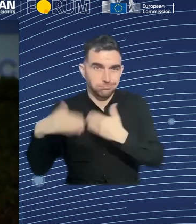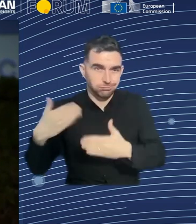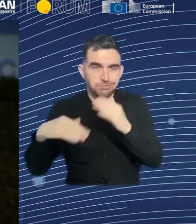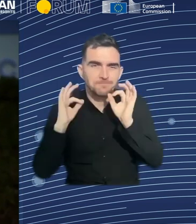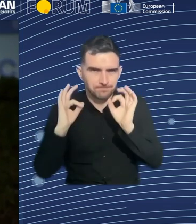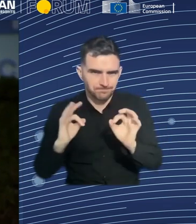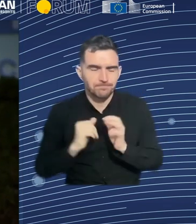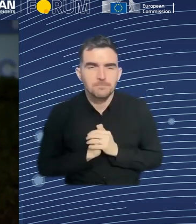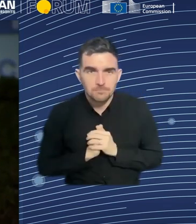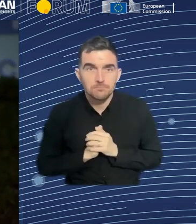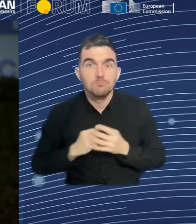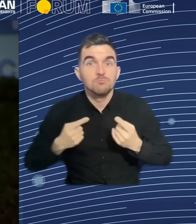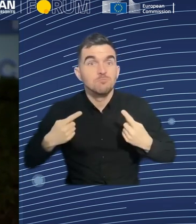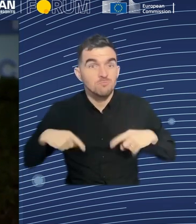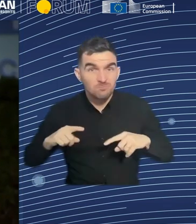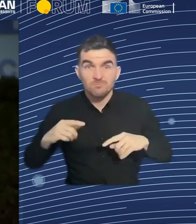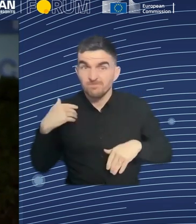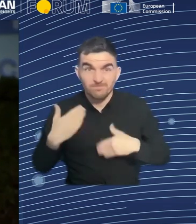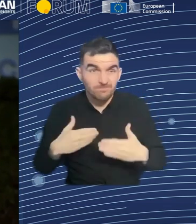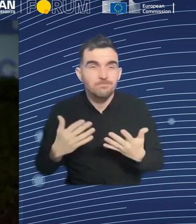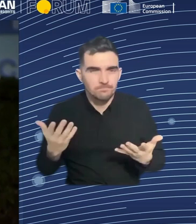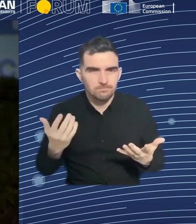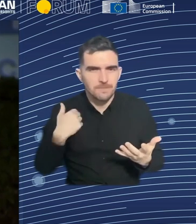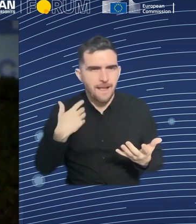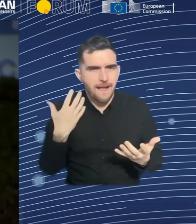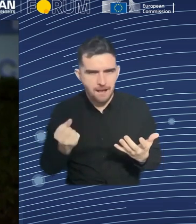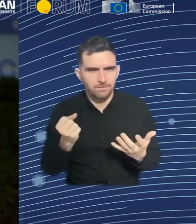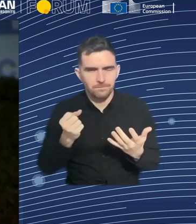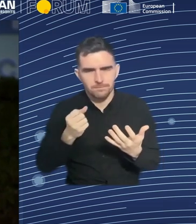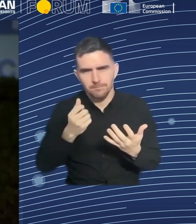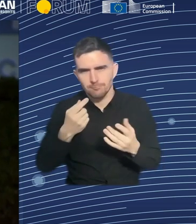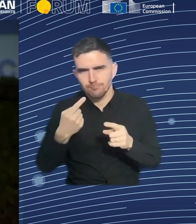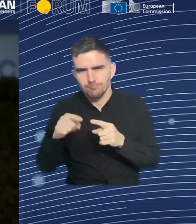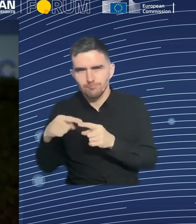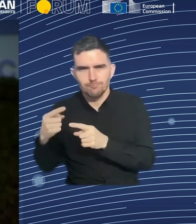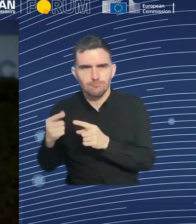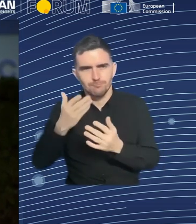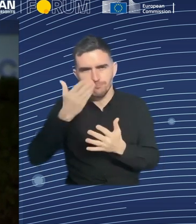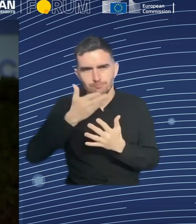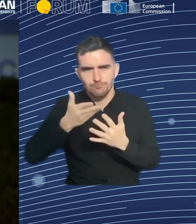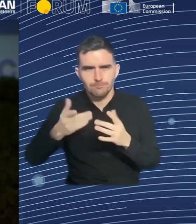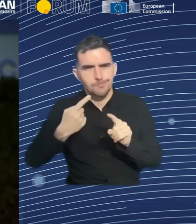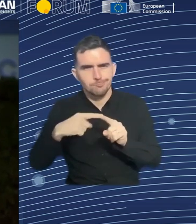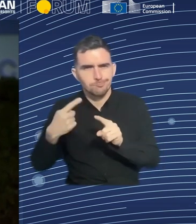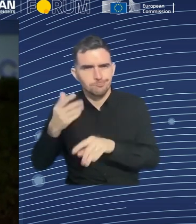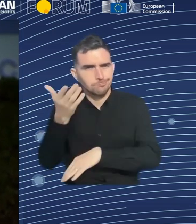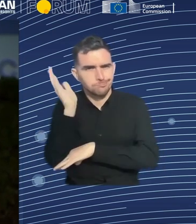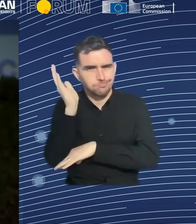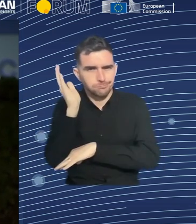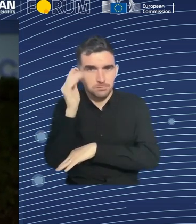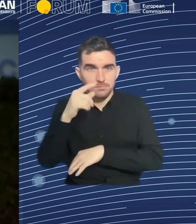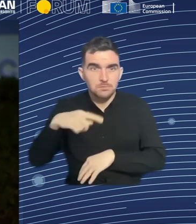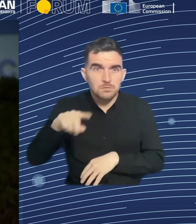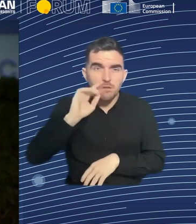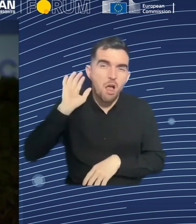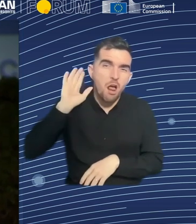in the room or you're joining us online, please get ready. And we're going to go with the next session. Now today in the morning, in the first half